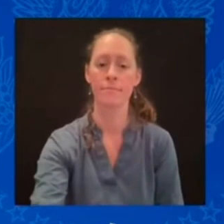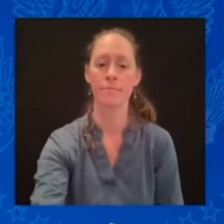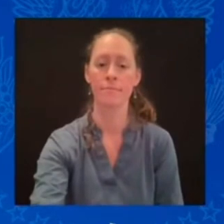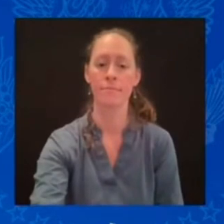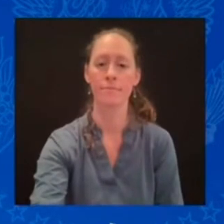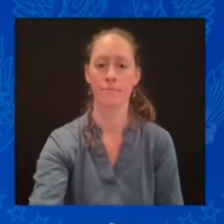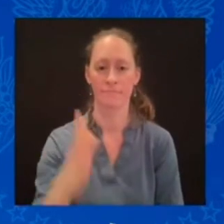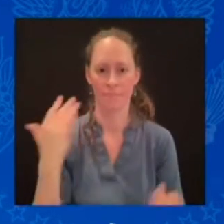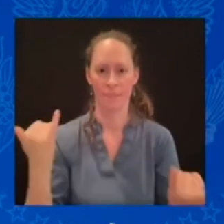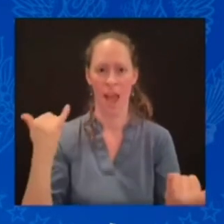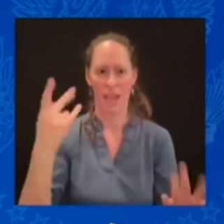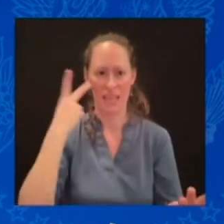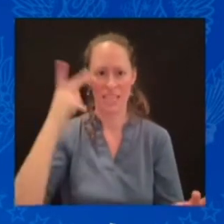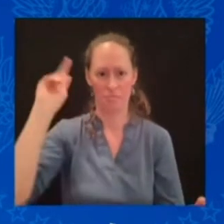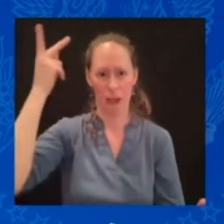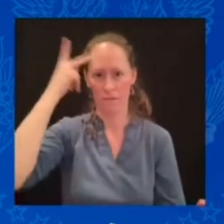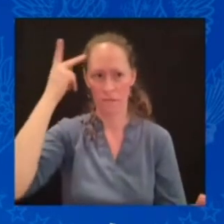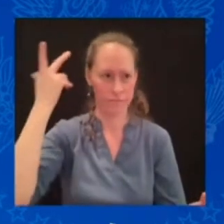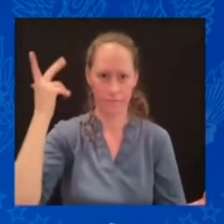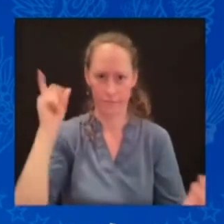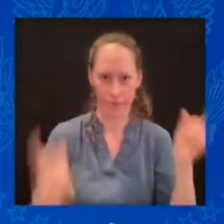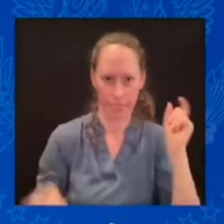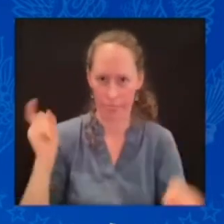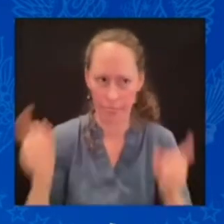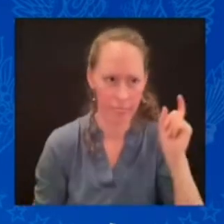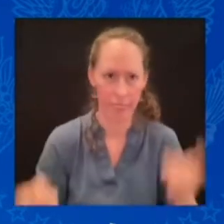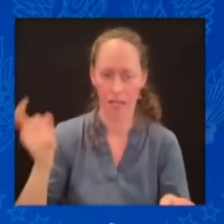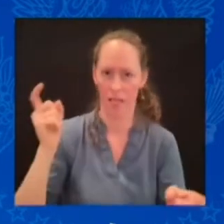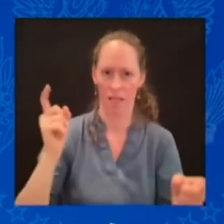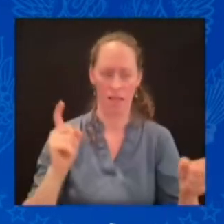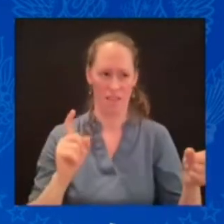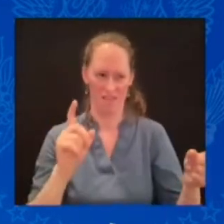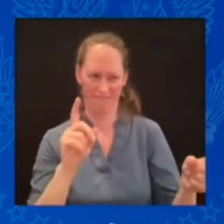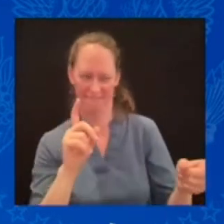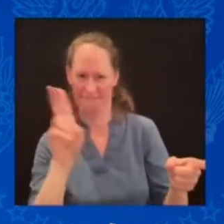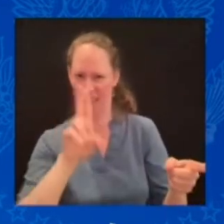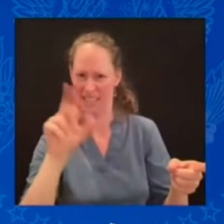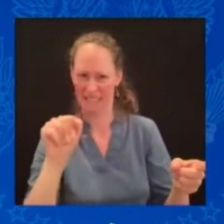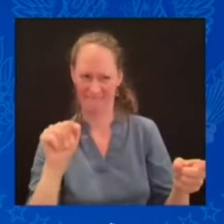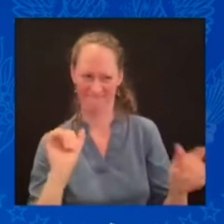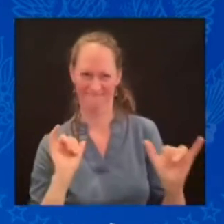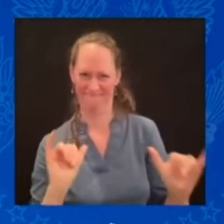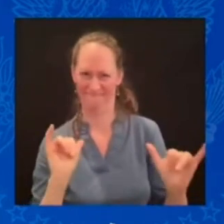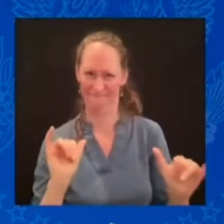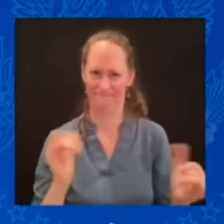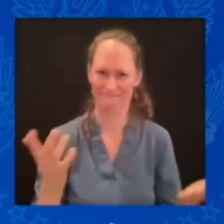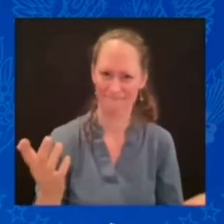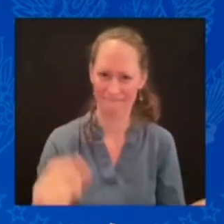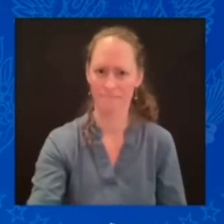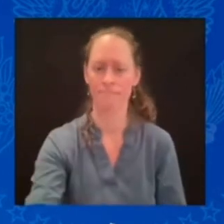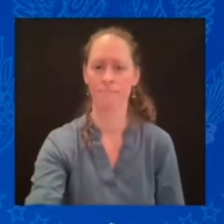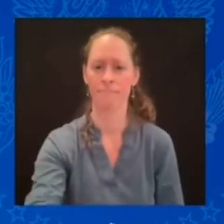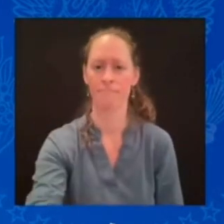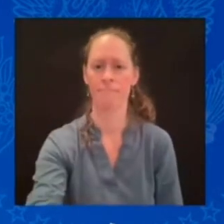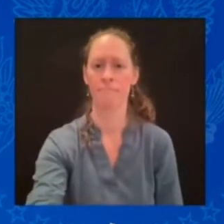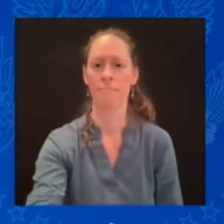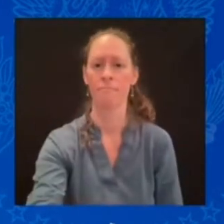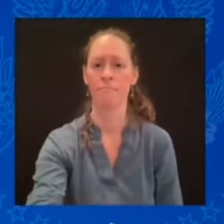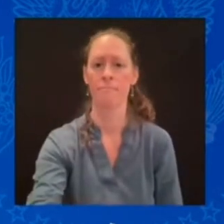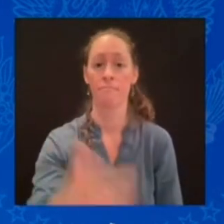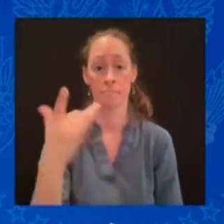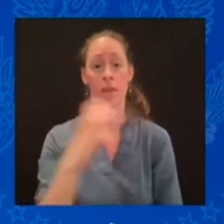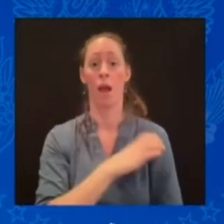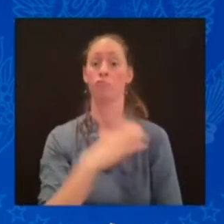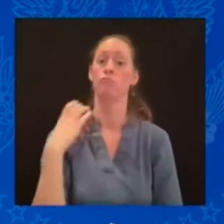Washington, a bipartisan group of senators has repeatedly failed to pass through Senate a bill that would prevent the US presidents